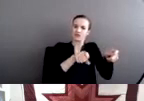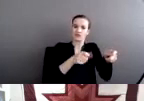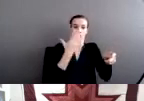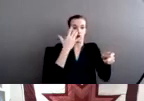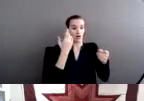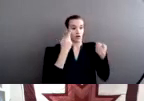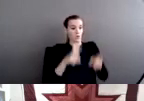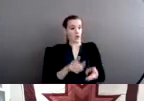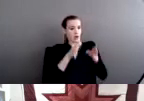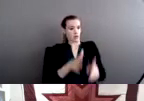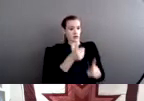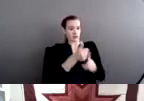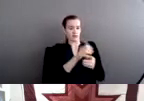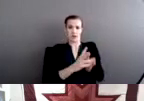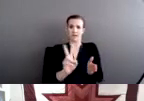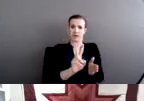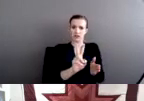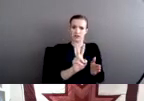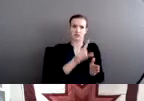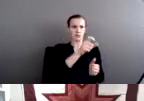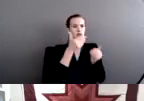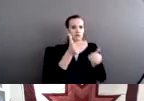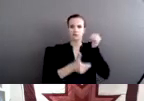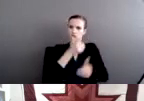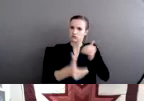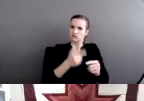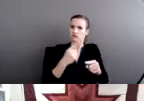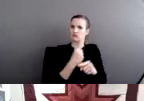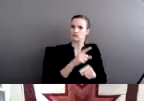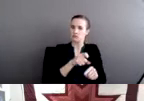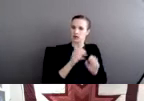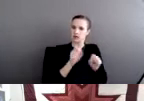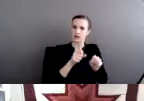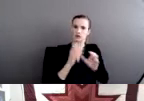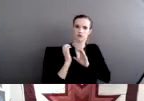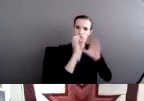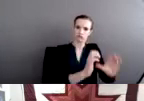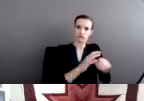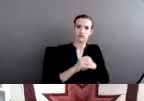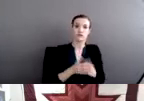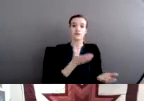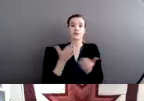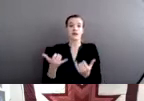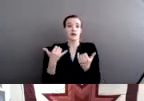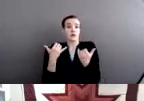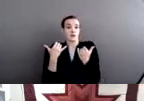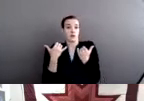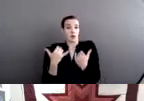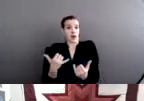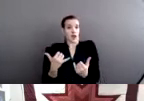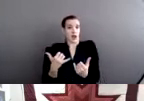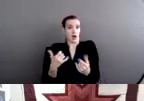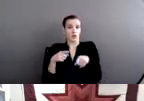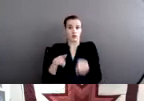So by the end of the 20th century, tribal nations are struggling to respond to crime. First,